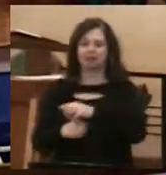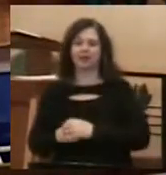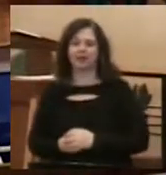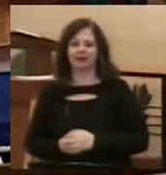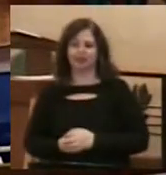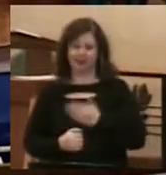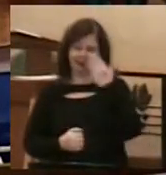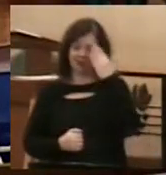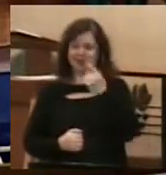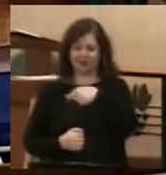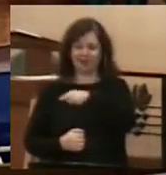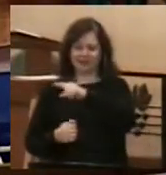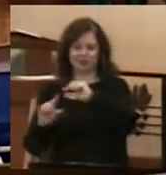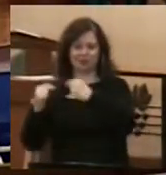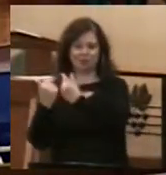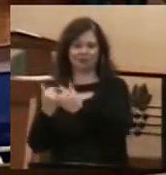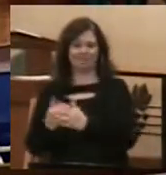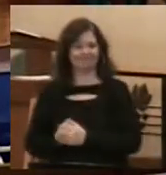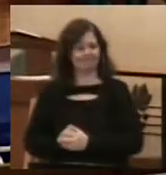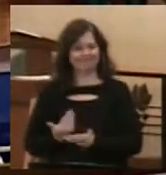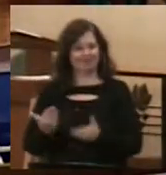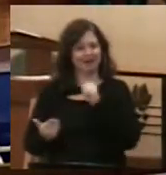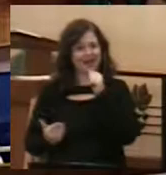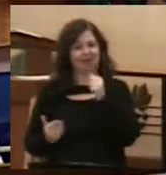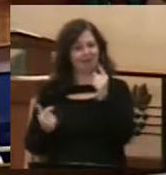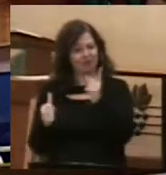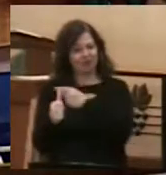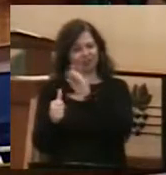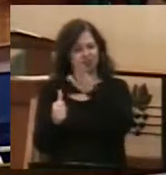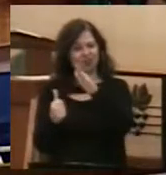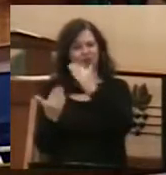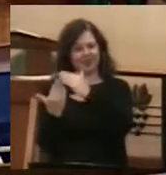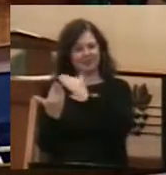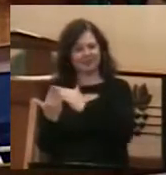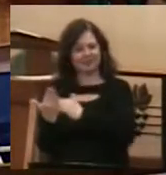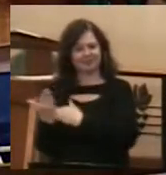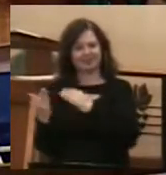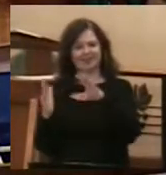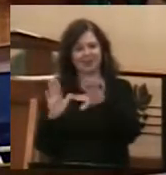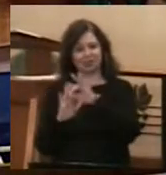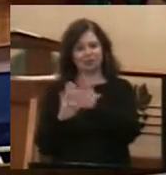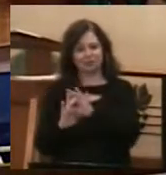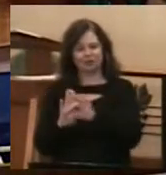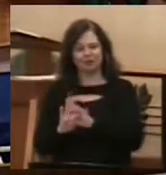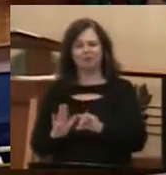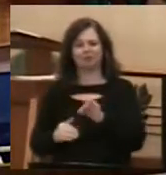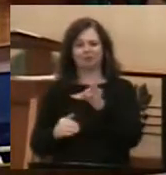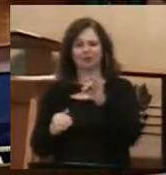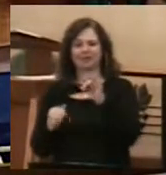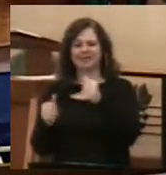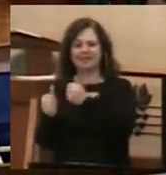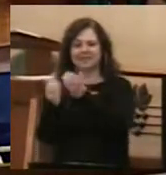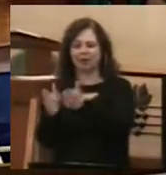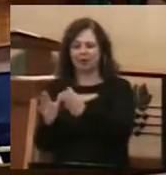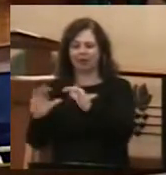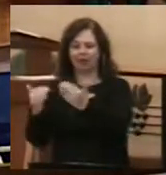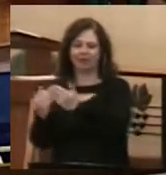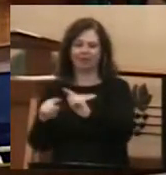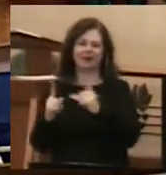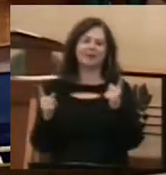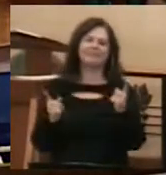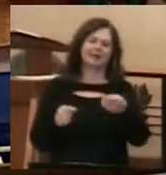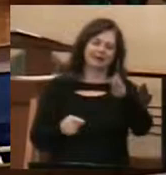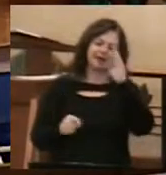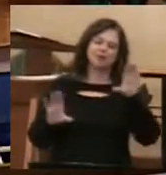people that perhaps wouldn't be first on your list to be ones to be chosen to be a disciple, and yet God does extraordinary